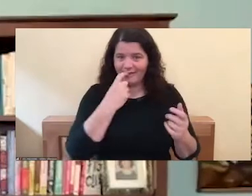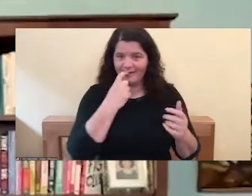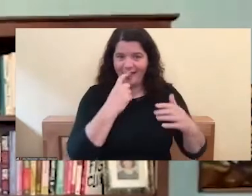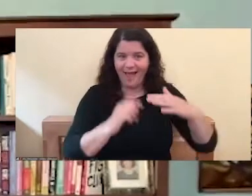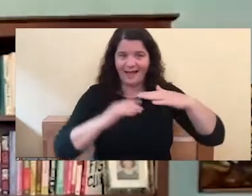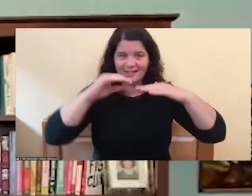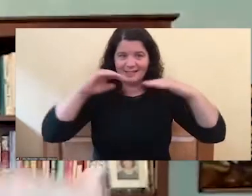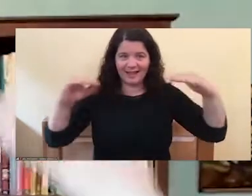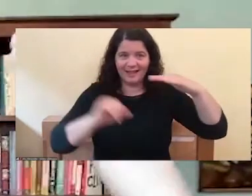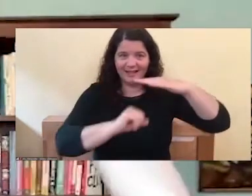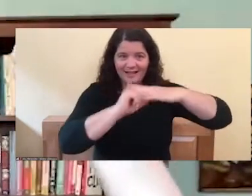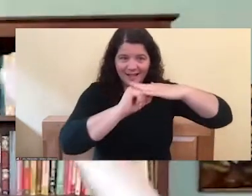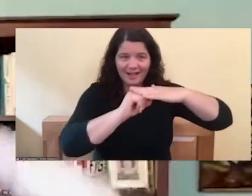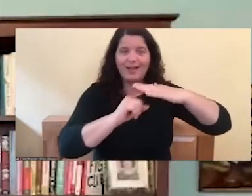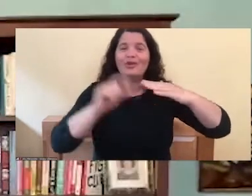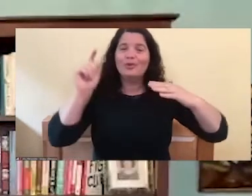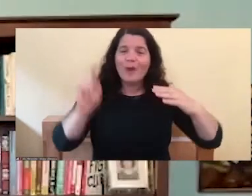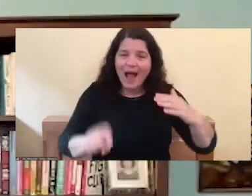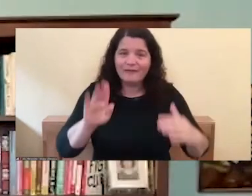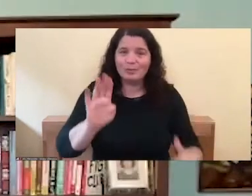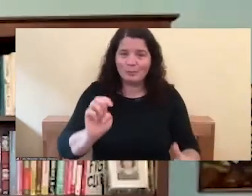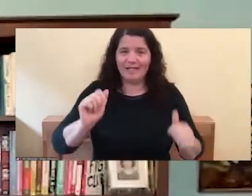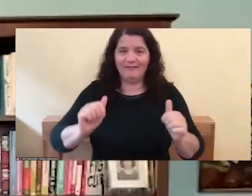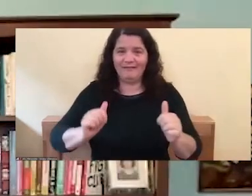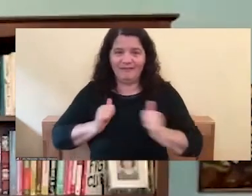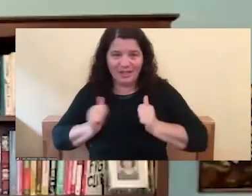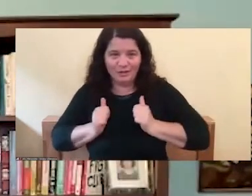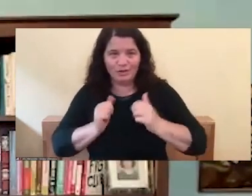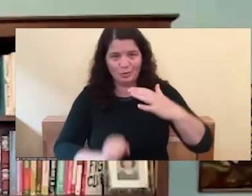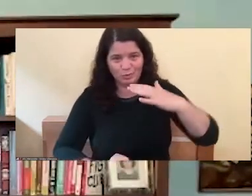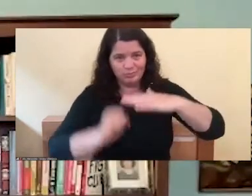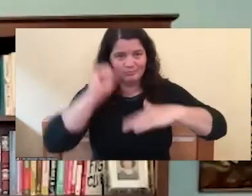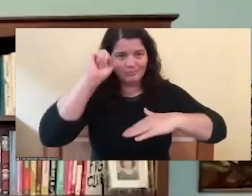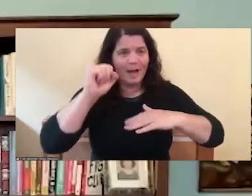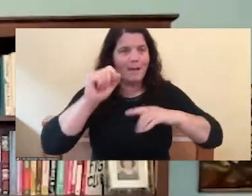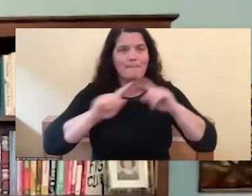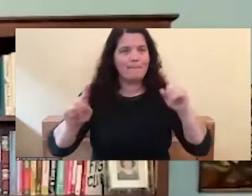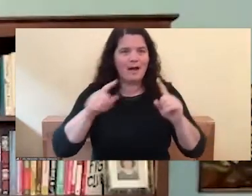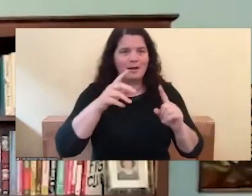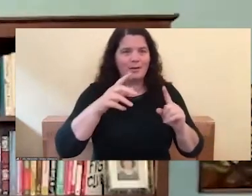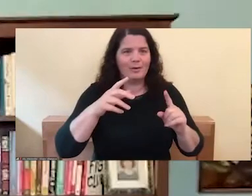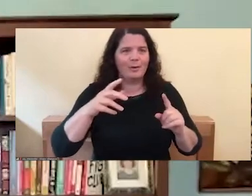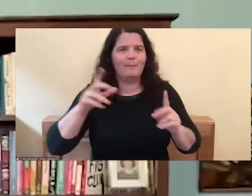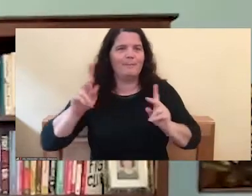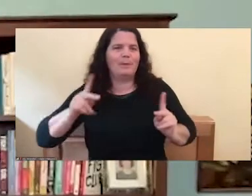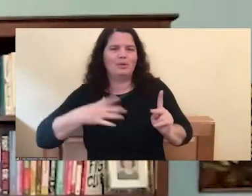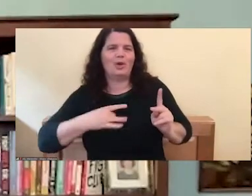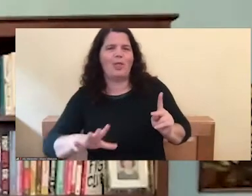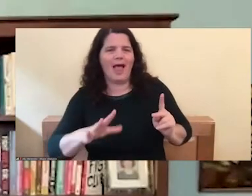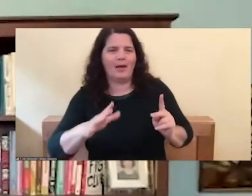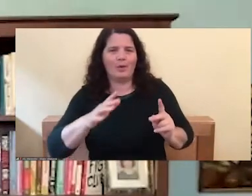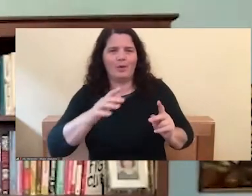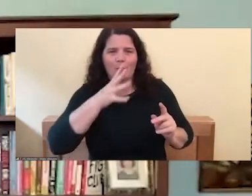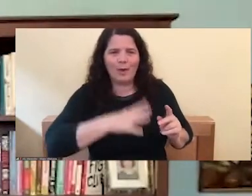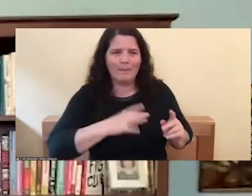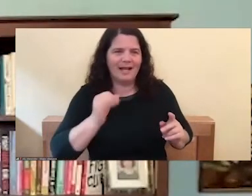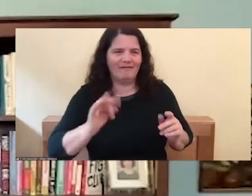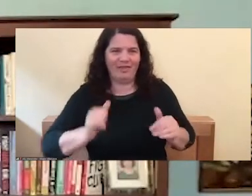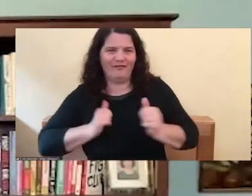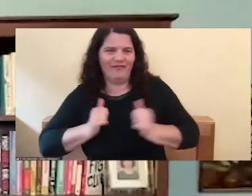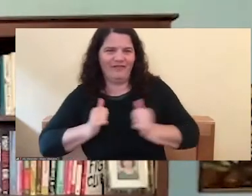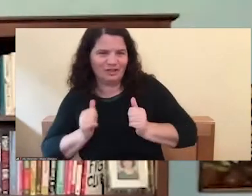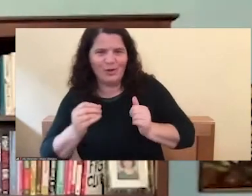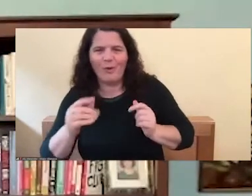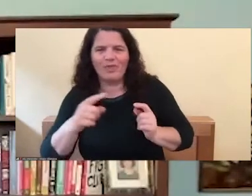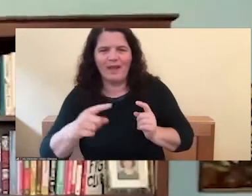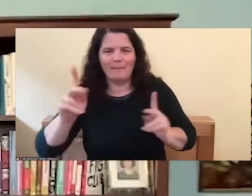need to be fierce to make it to the top levels. But people don't like fierce woman. So people think, well, but she's got problems, or she's kind of out